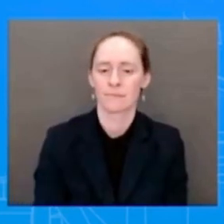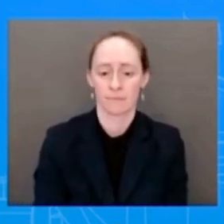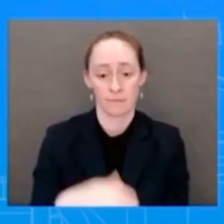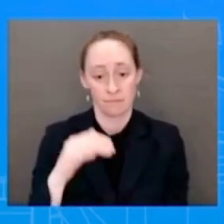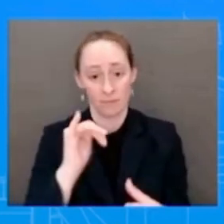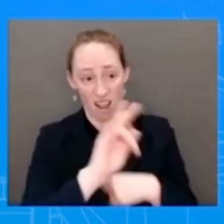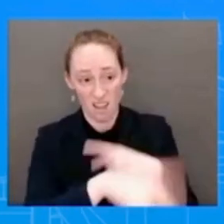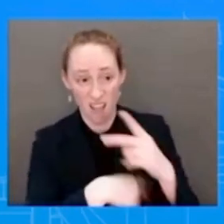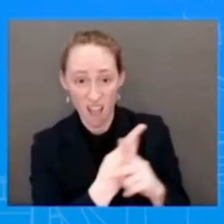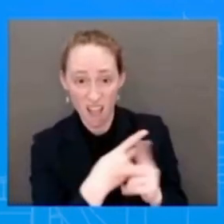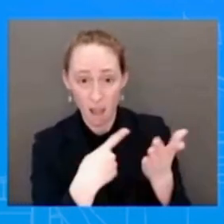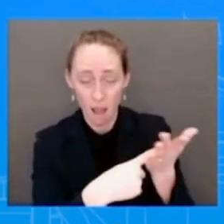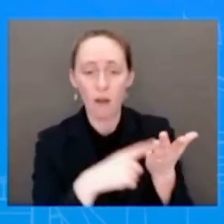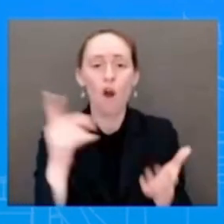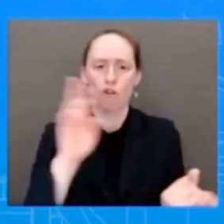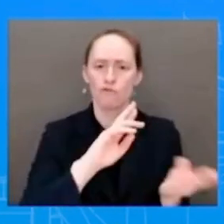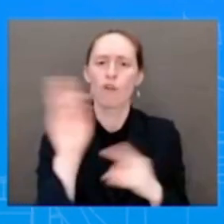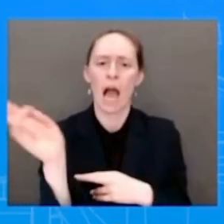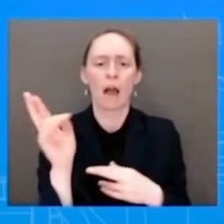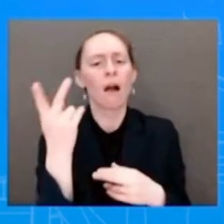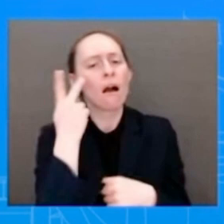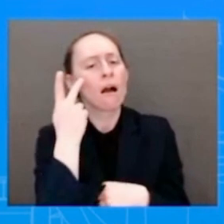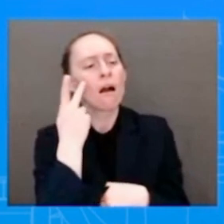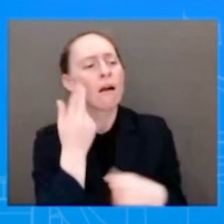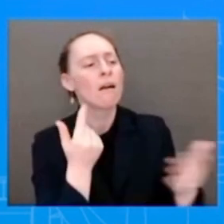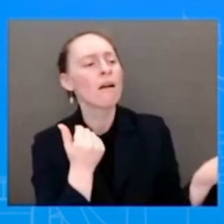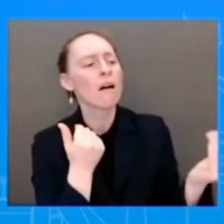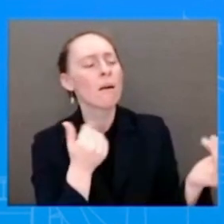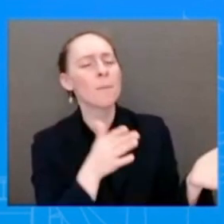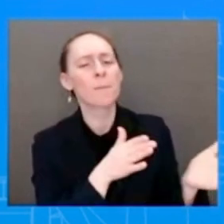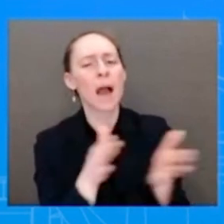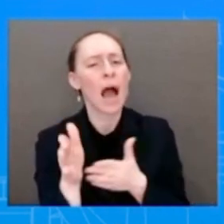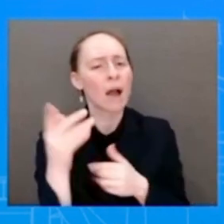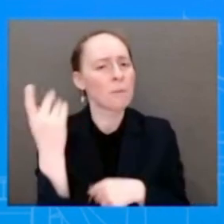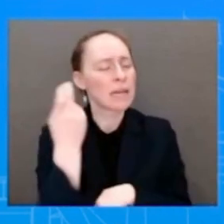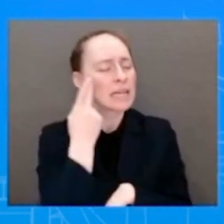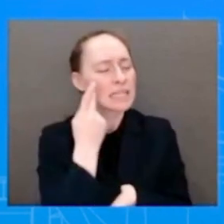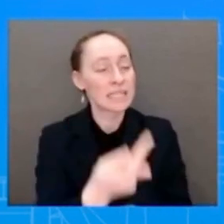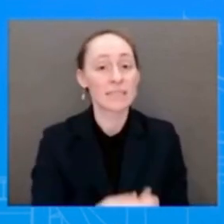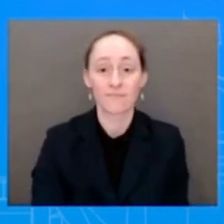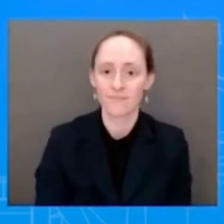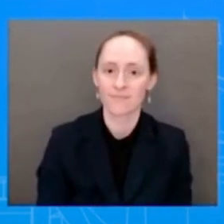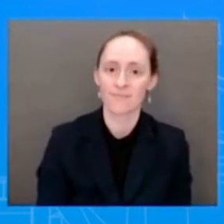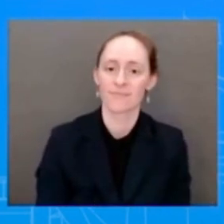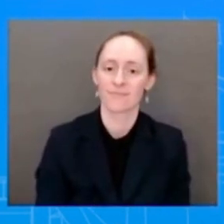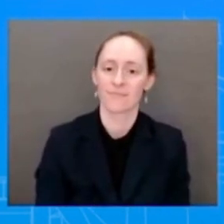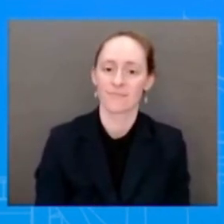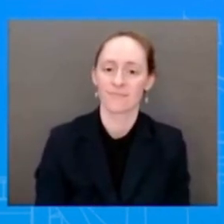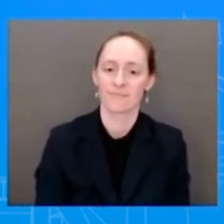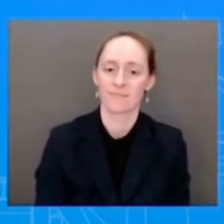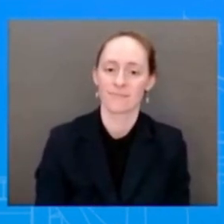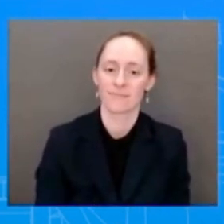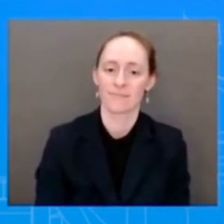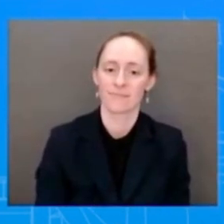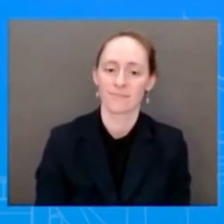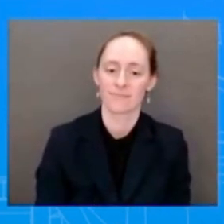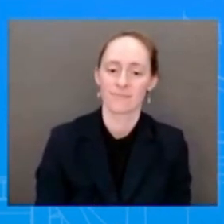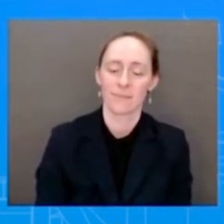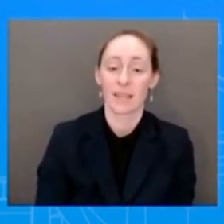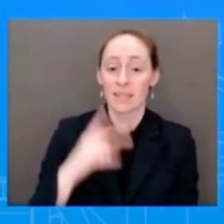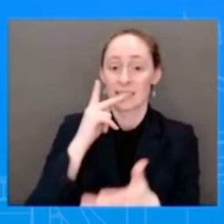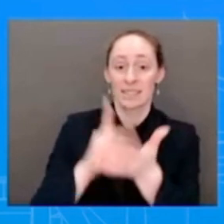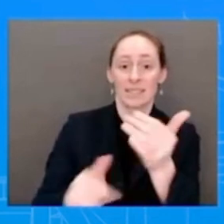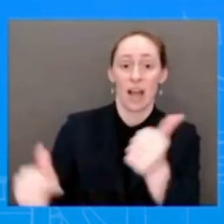is going to look like. Separately, Secretary Blinken is leaving soon for a talk to China. Is he going to meet with President Xi? And what is